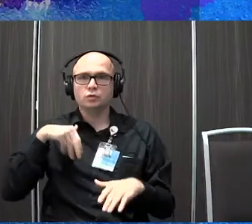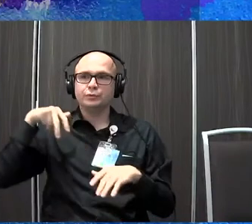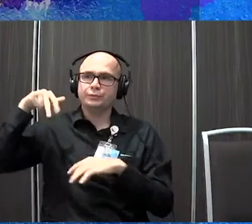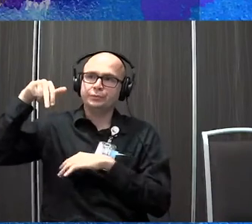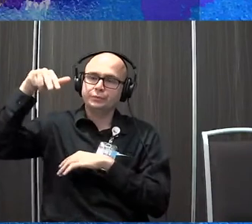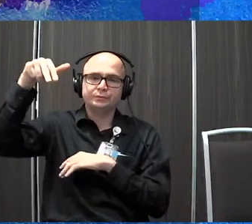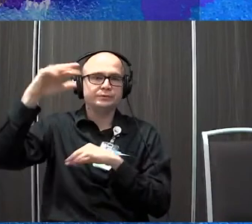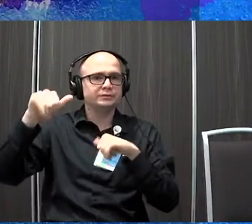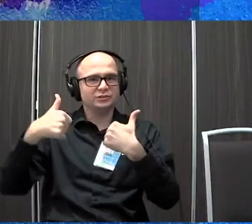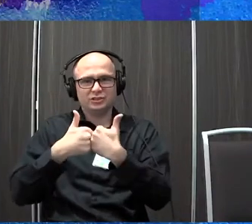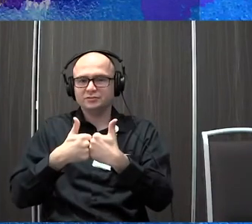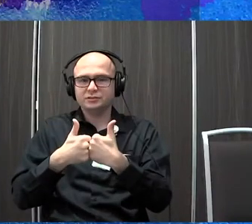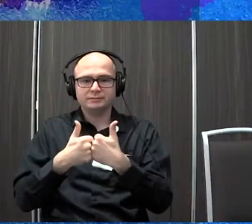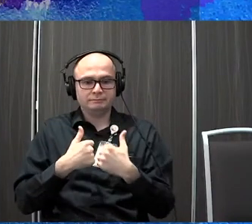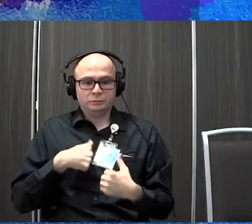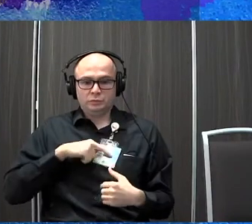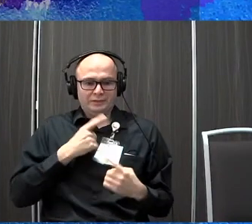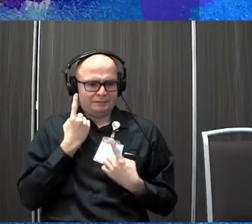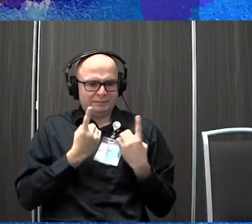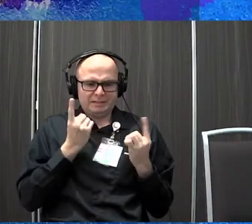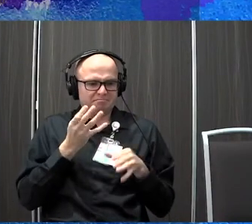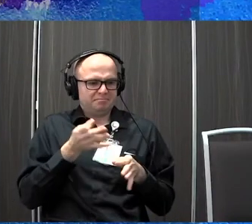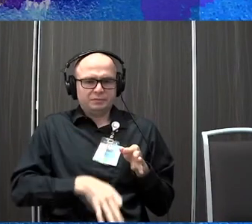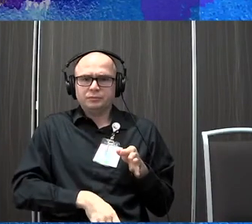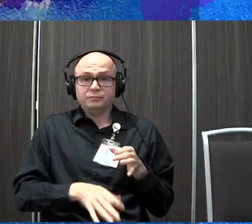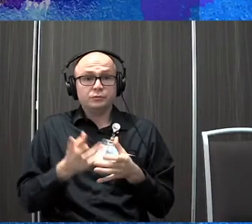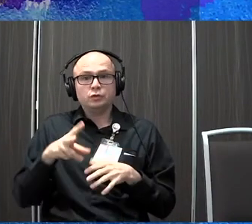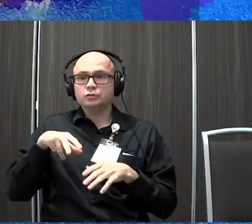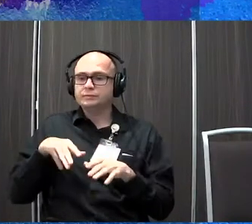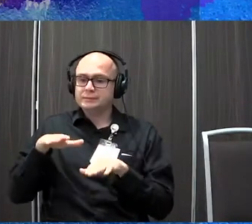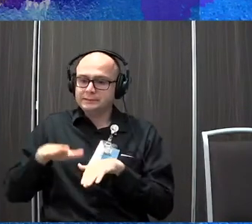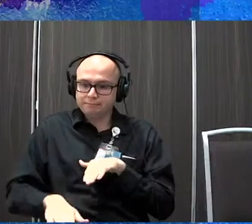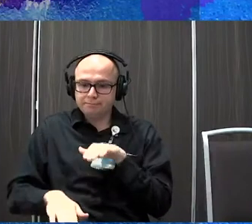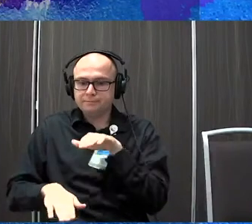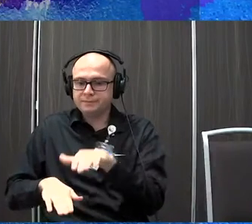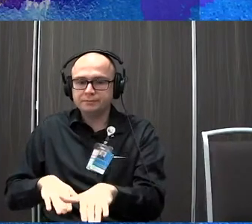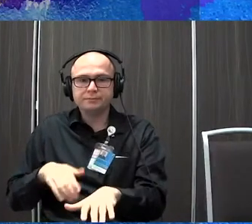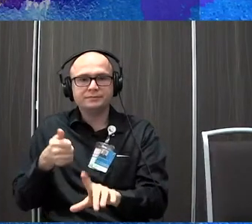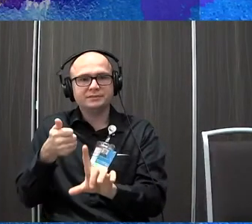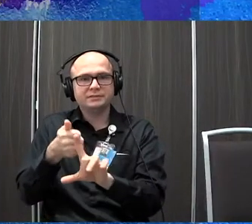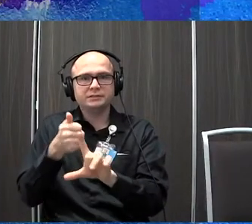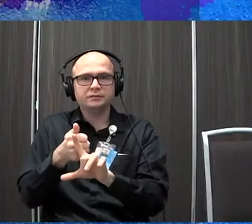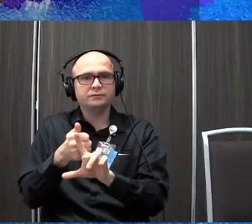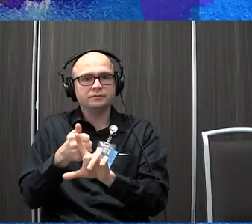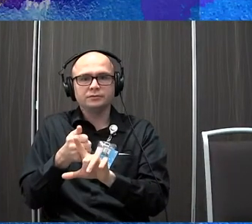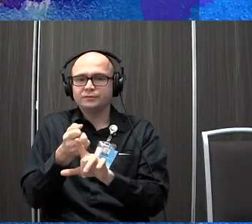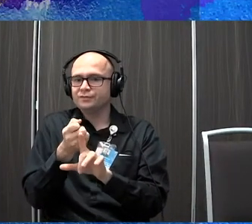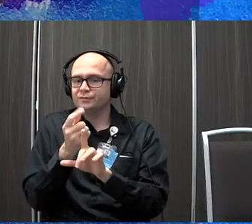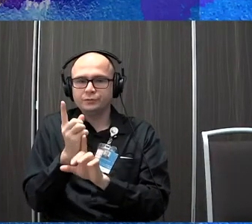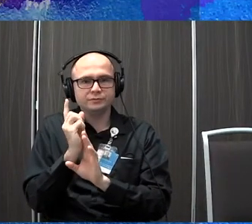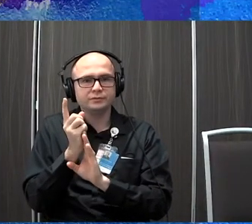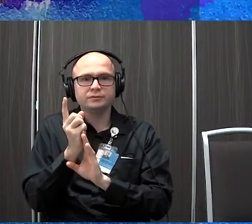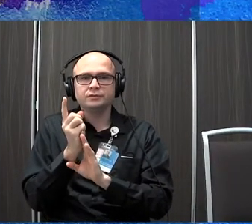Okay. Is a challenge. You don't think about it, but when you're stepping down, walking down a stair, you do have to briefly for a couple seconds